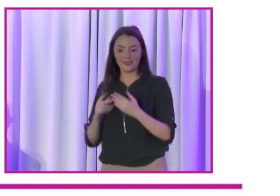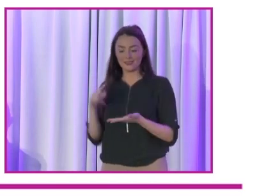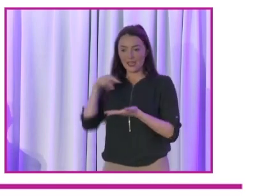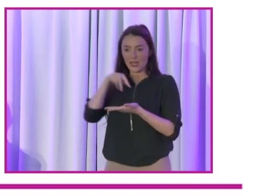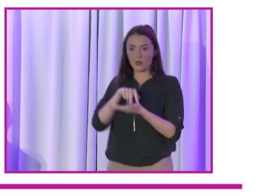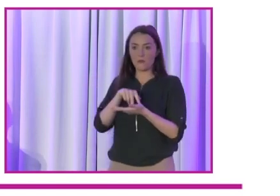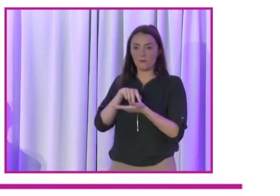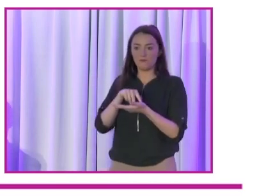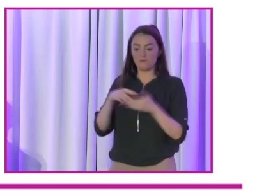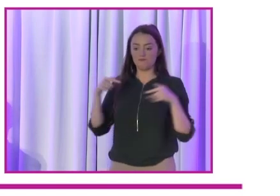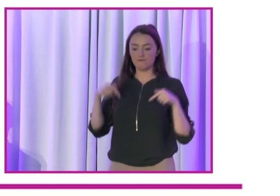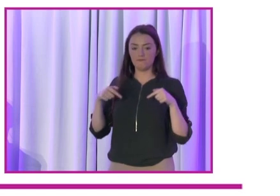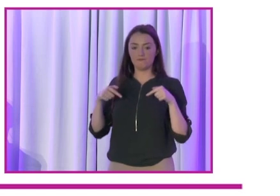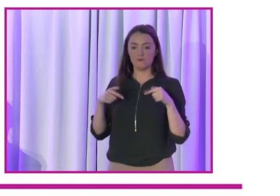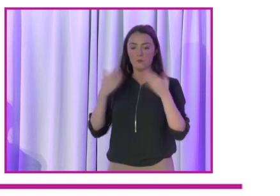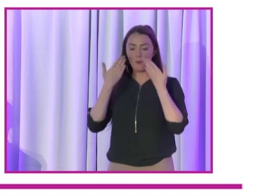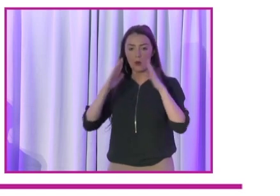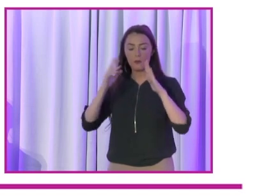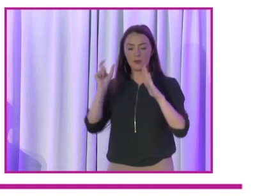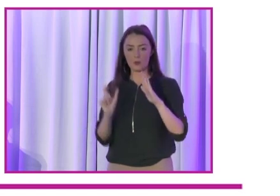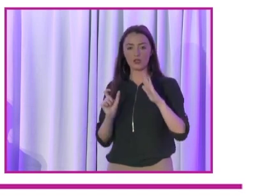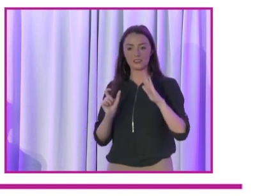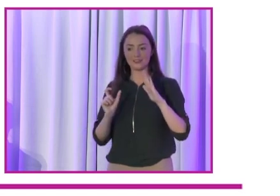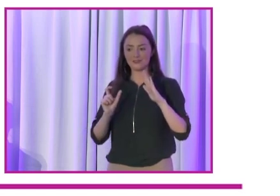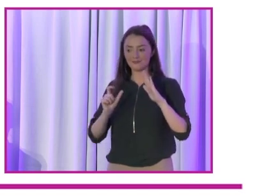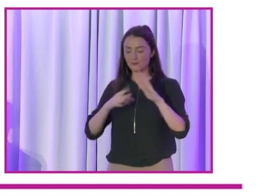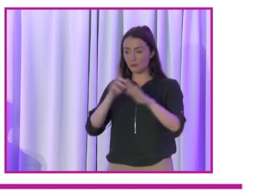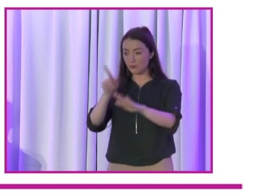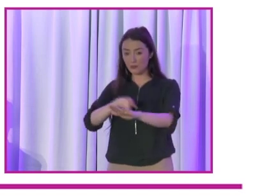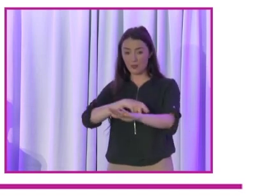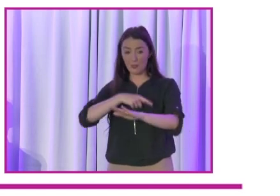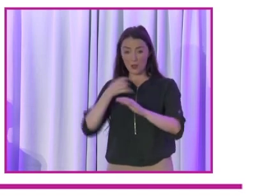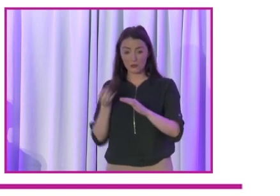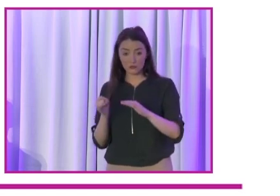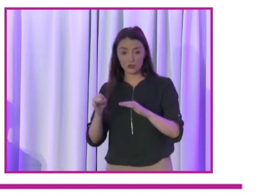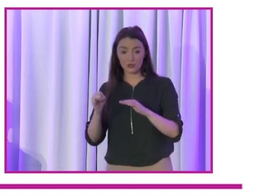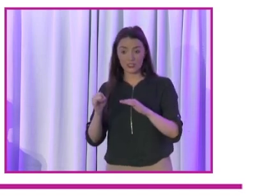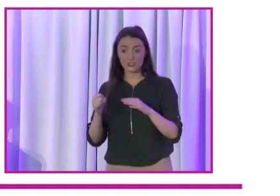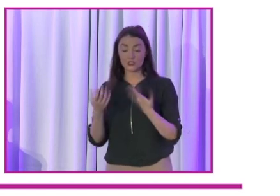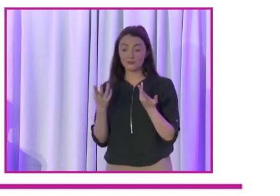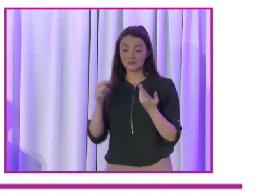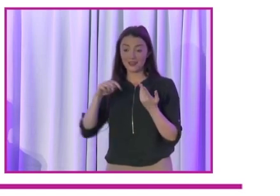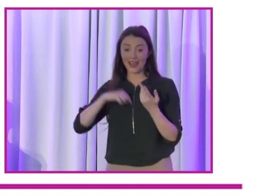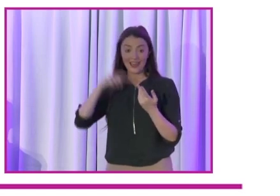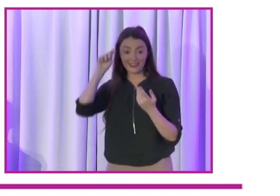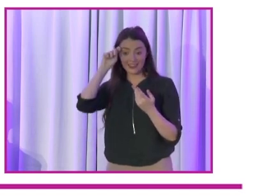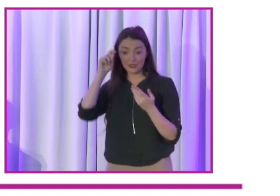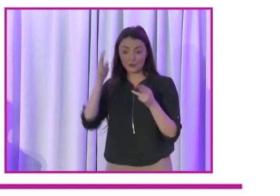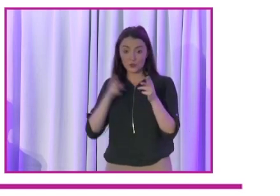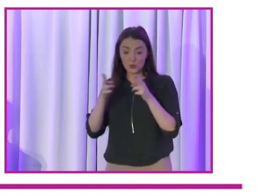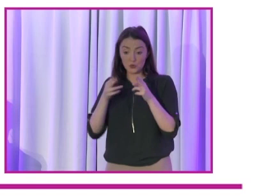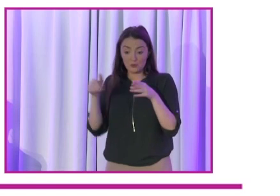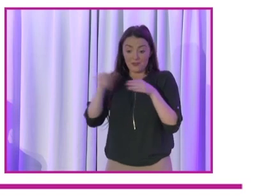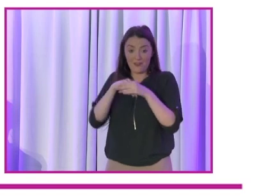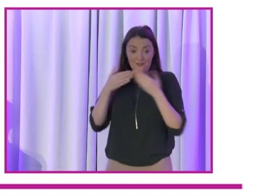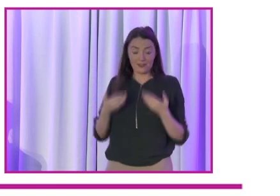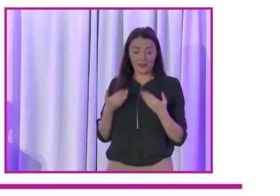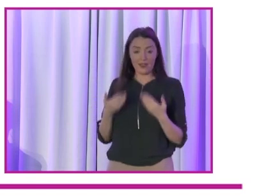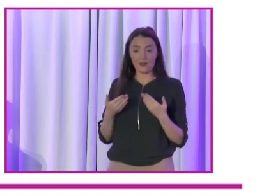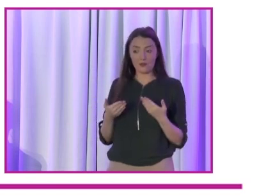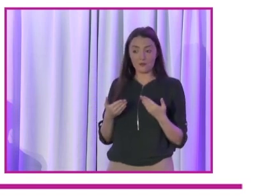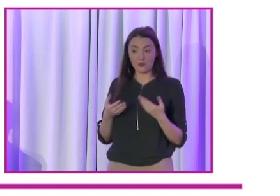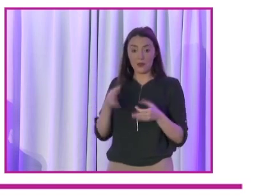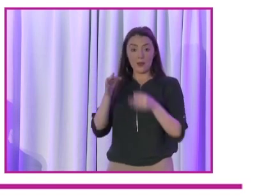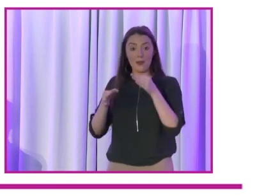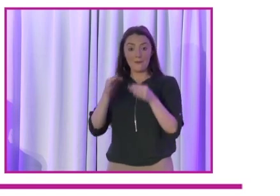says, to become a public person. So there's a long journey there and I'd suggest start getting involved now. Political parties